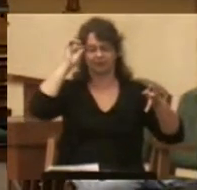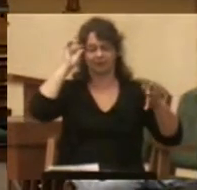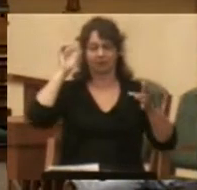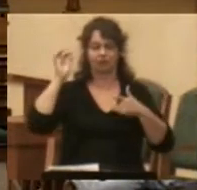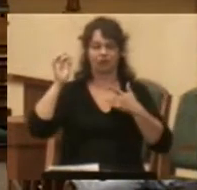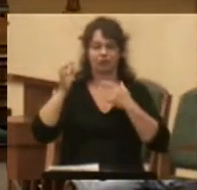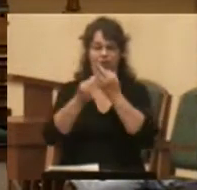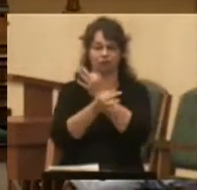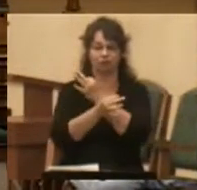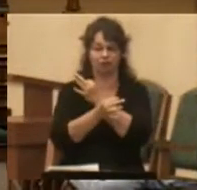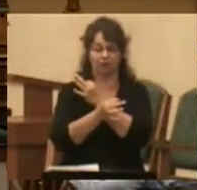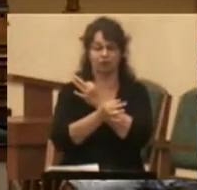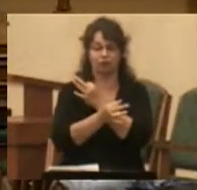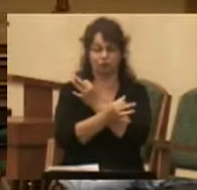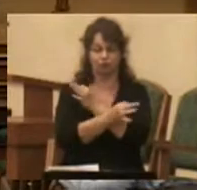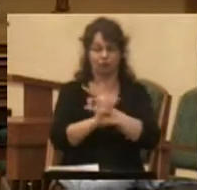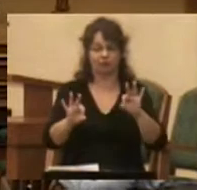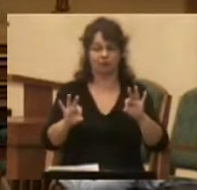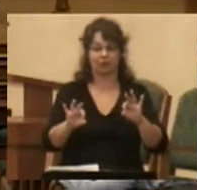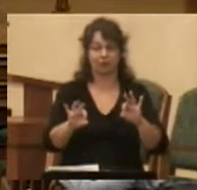The truth is far different.